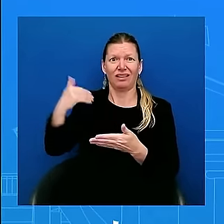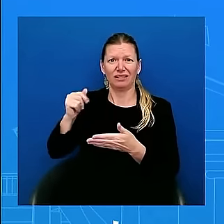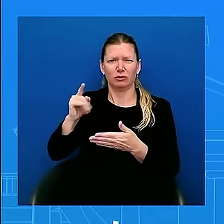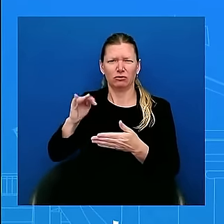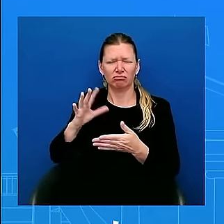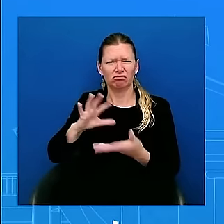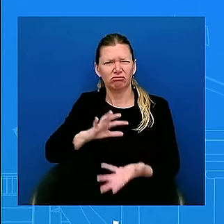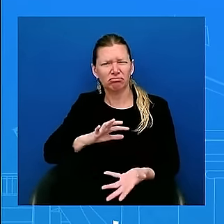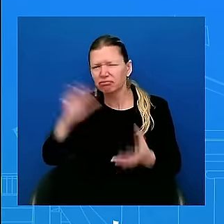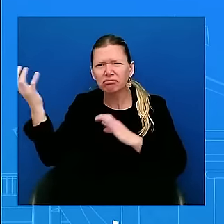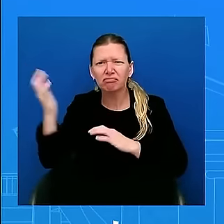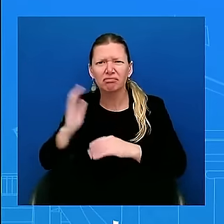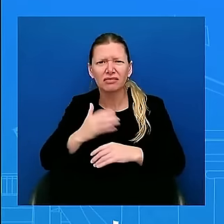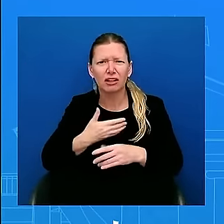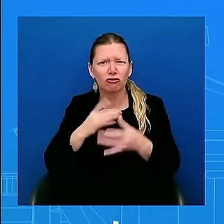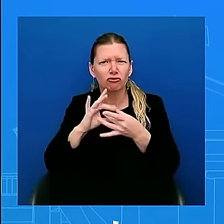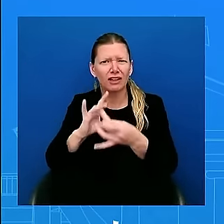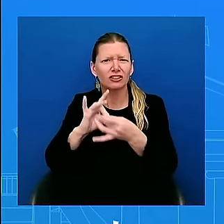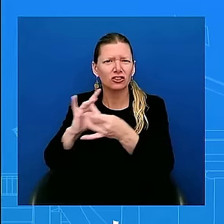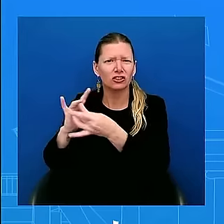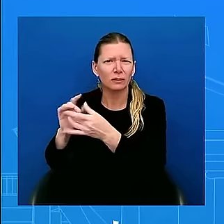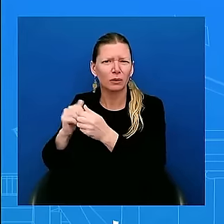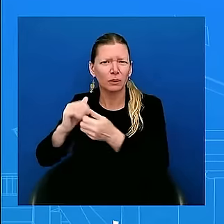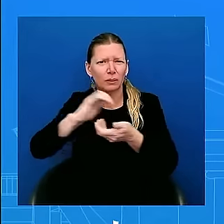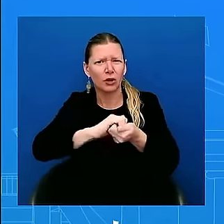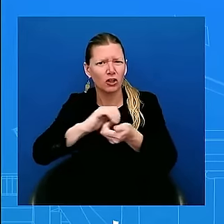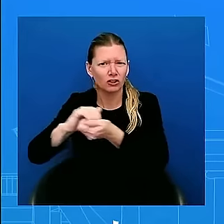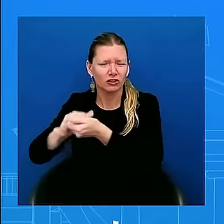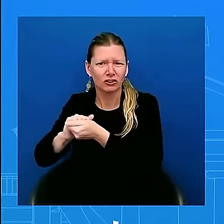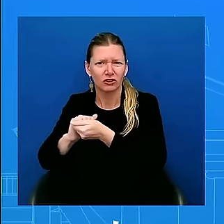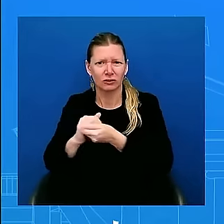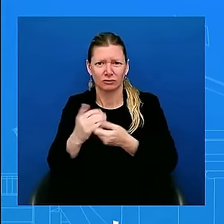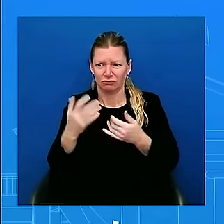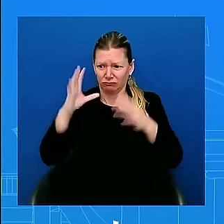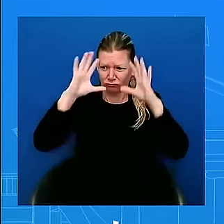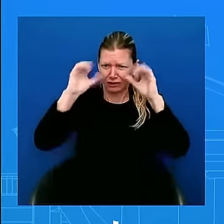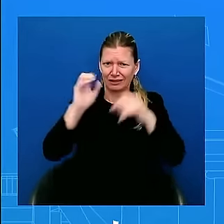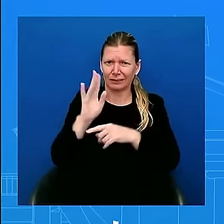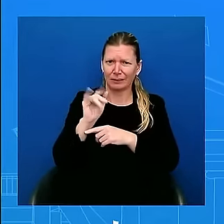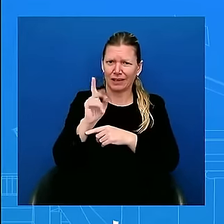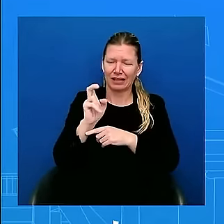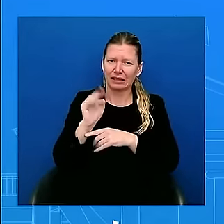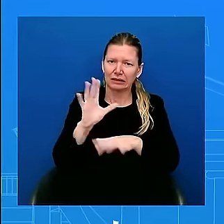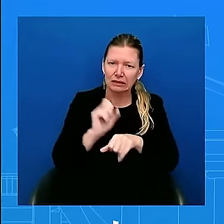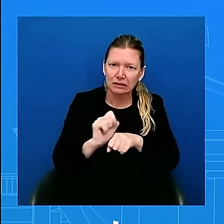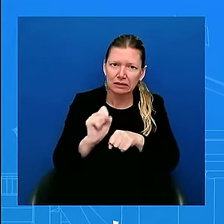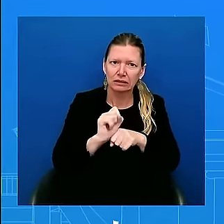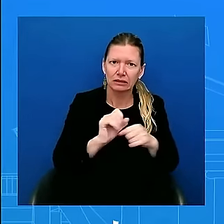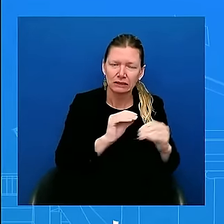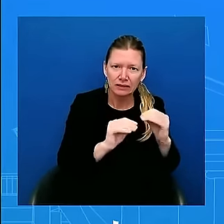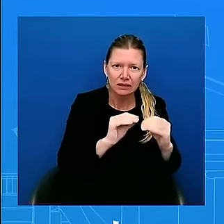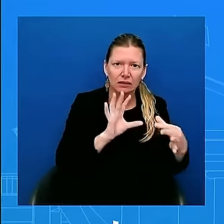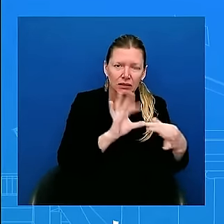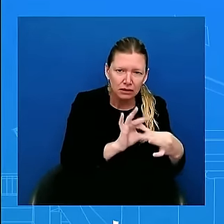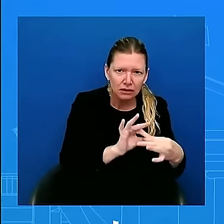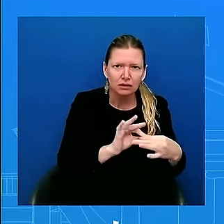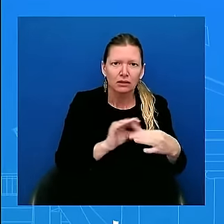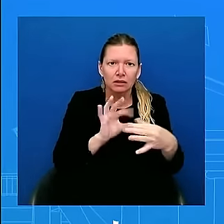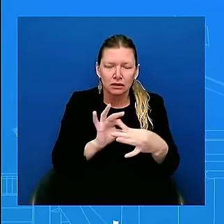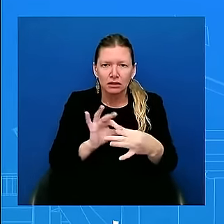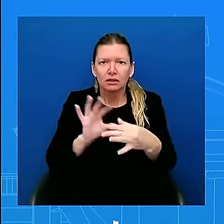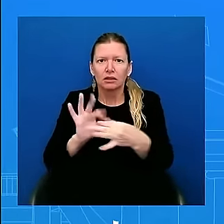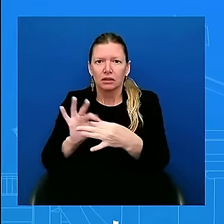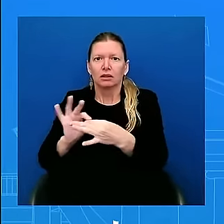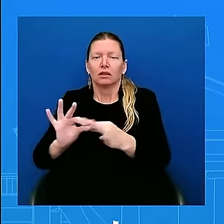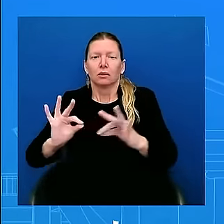mended our relationship with our partners and allies and that's what we've been able to do and a perfect example is what we're seeing with